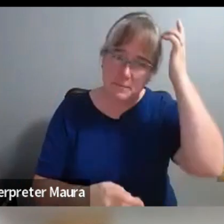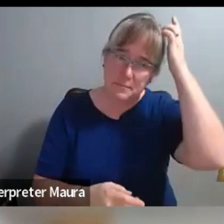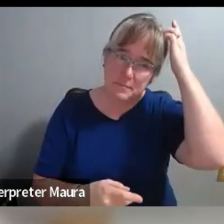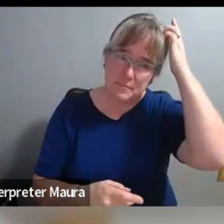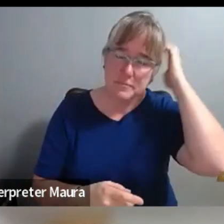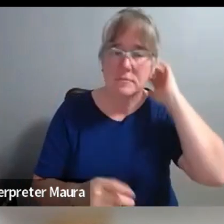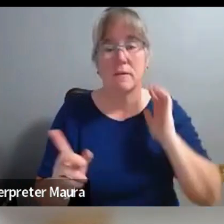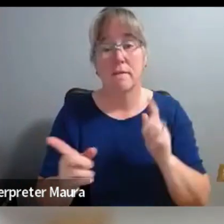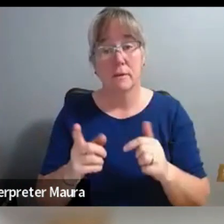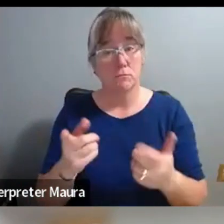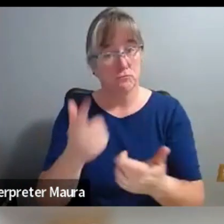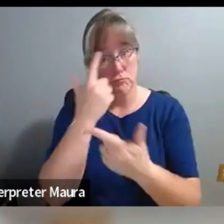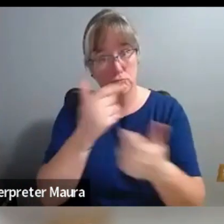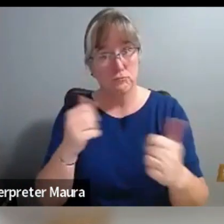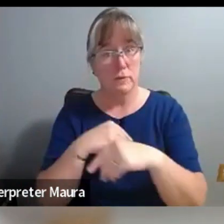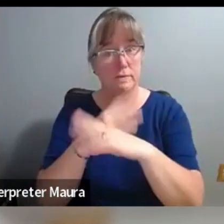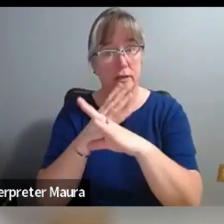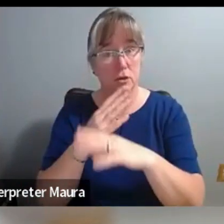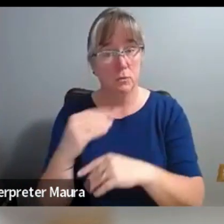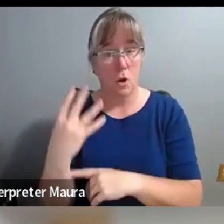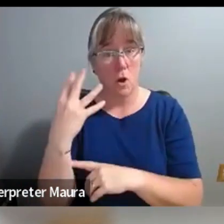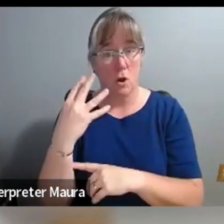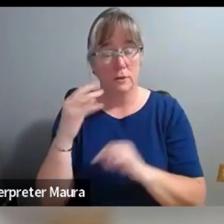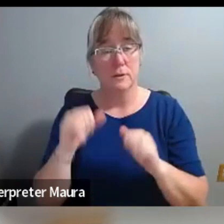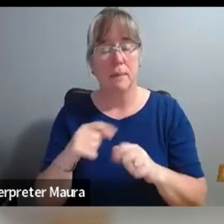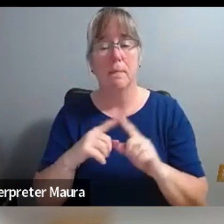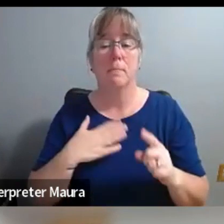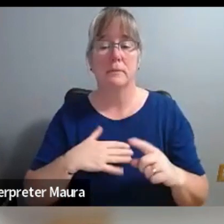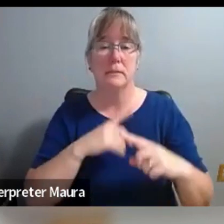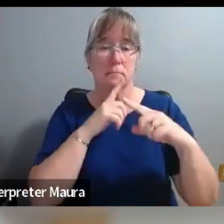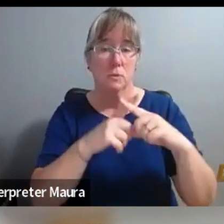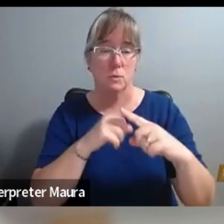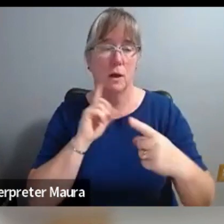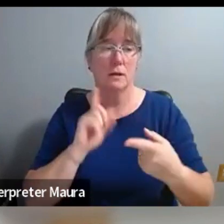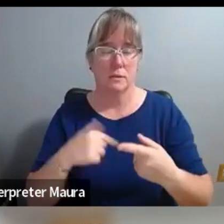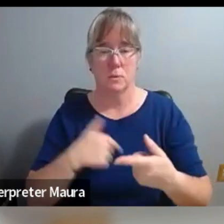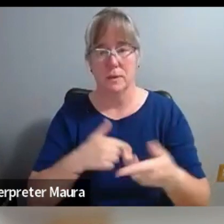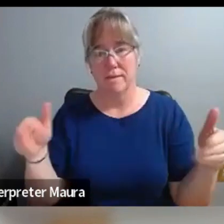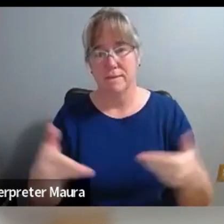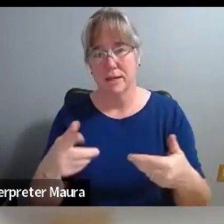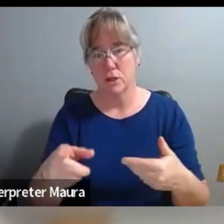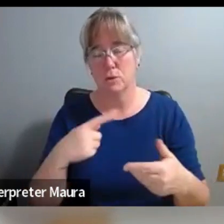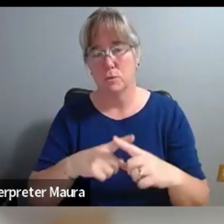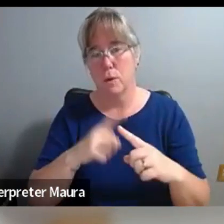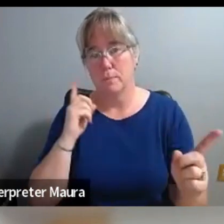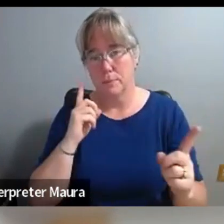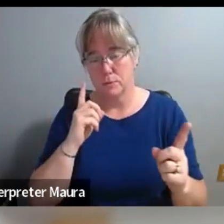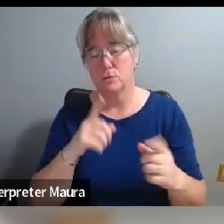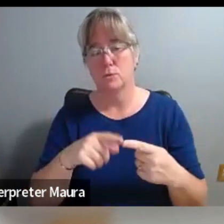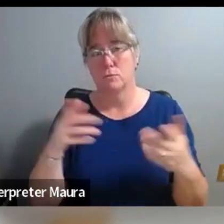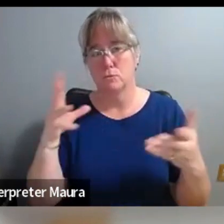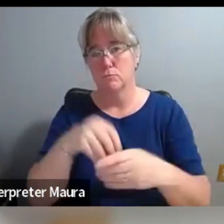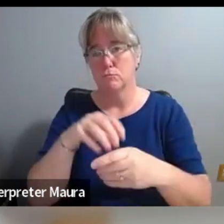welcome to have your video on if you choose, but please keep your audio muted until we prompt you to unmute at different points during the program.